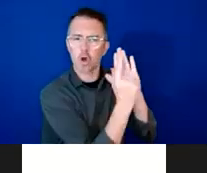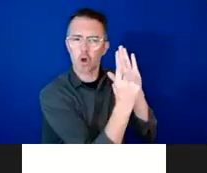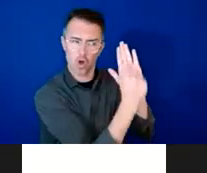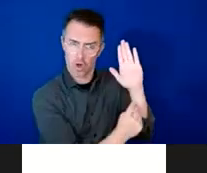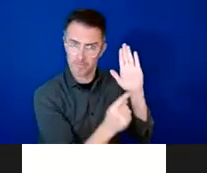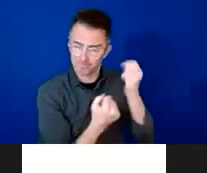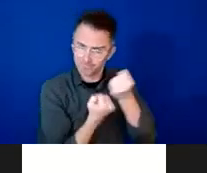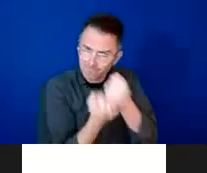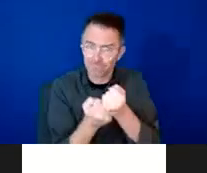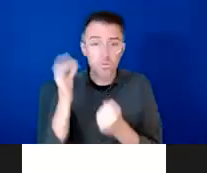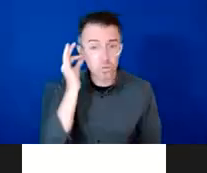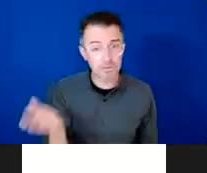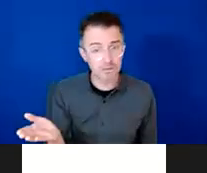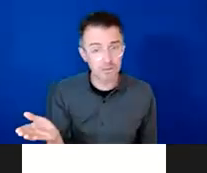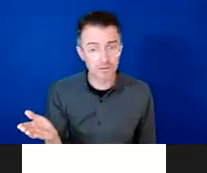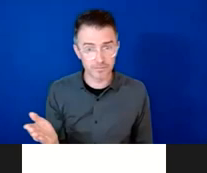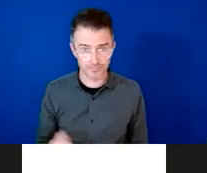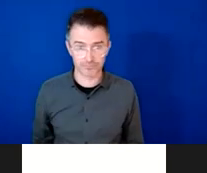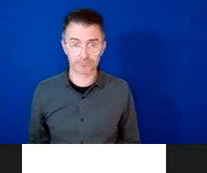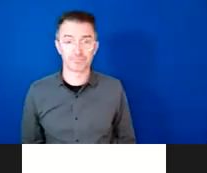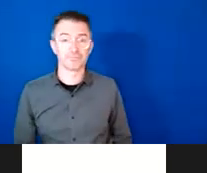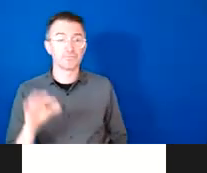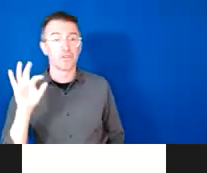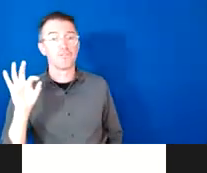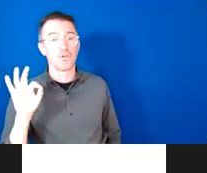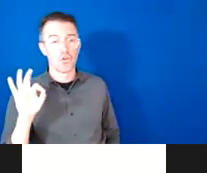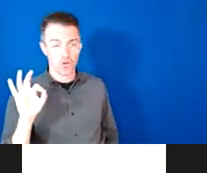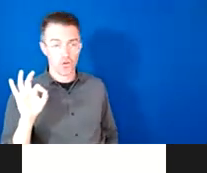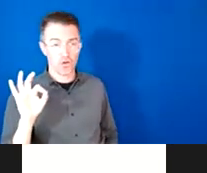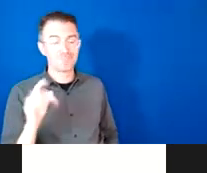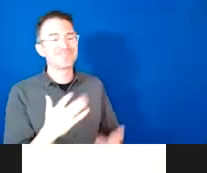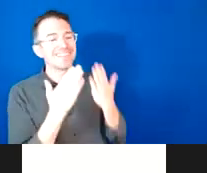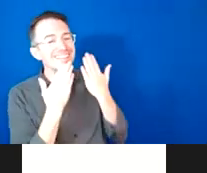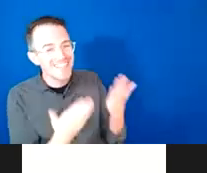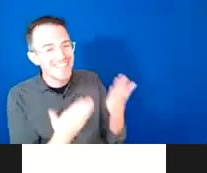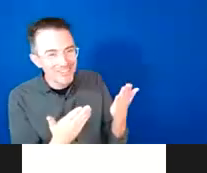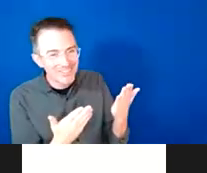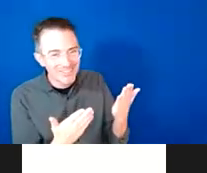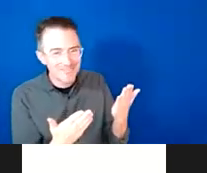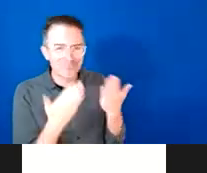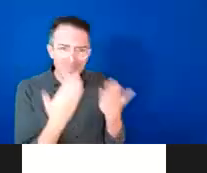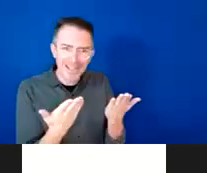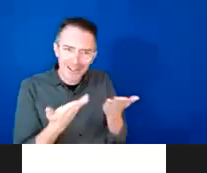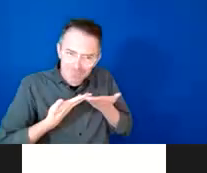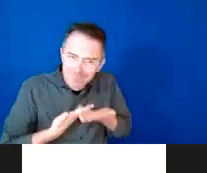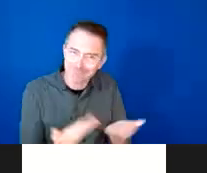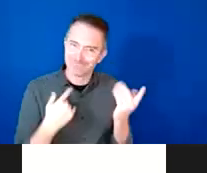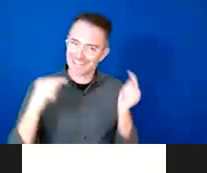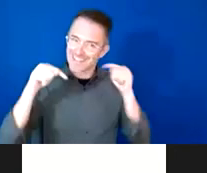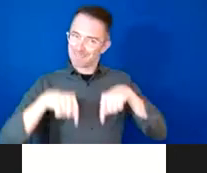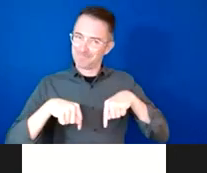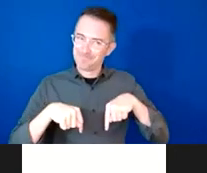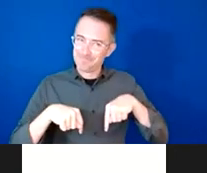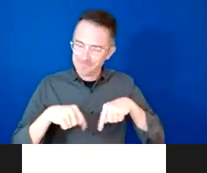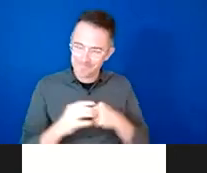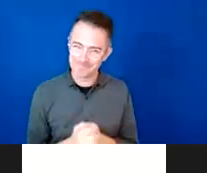panel and I think we could start with events like this one I think one of the things that we still need to face